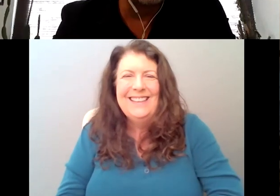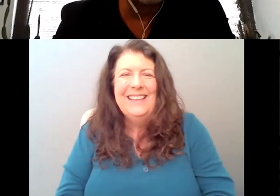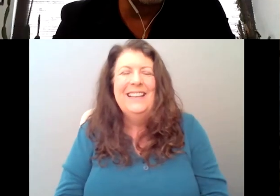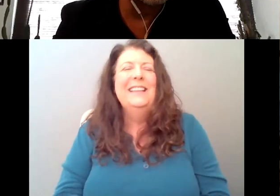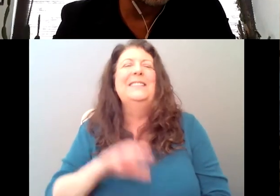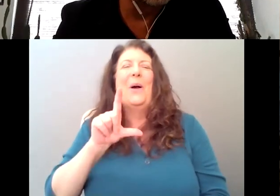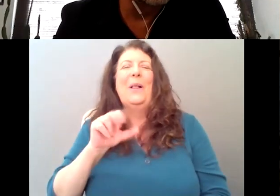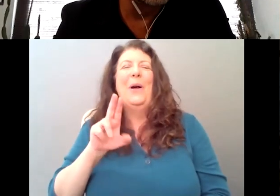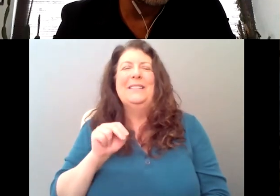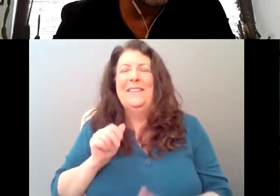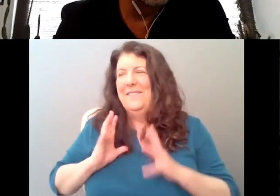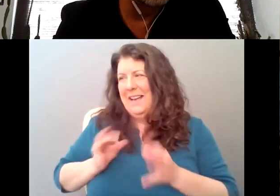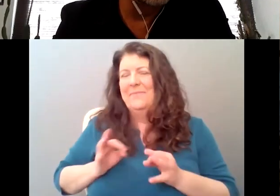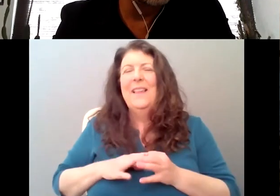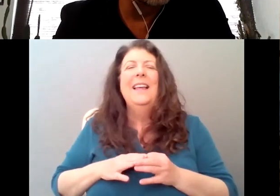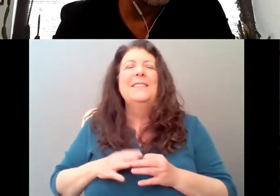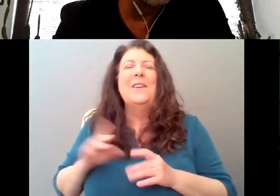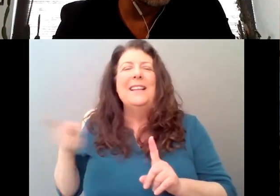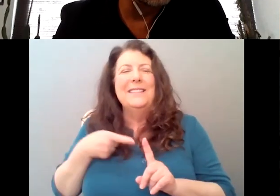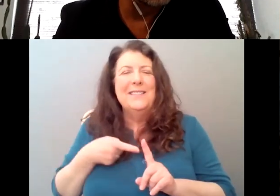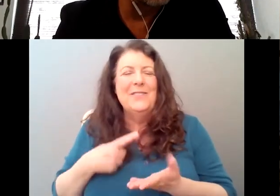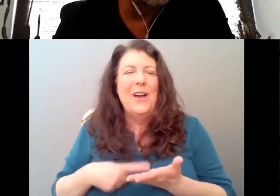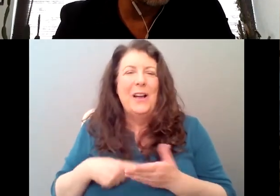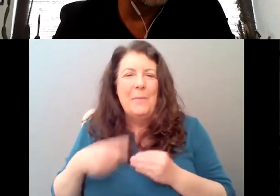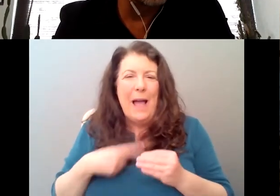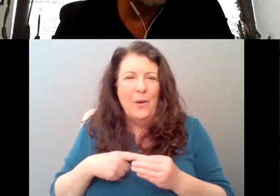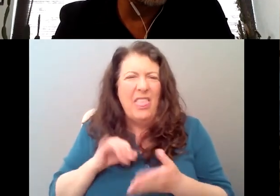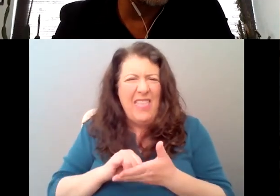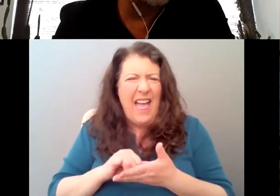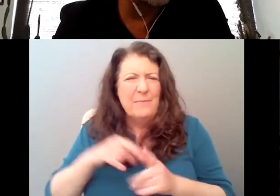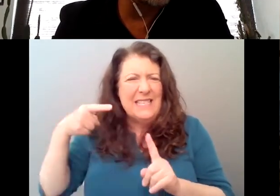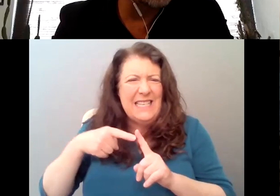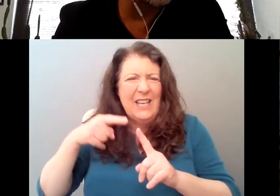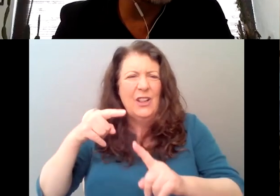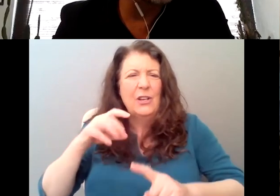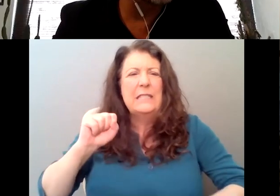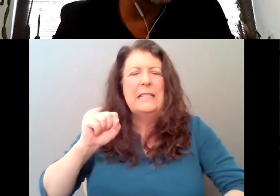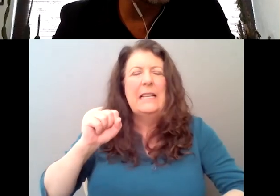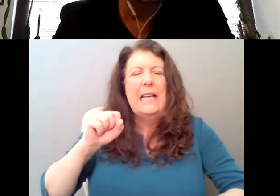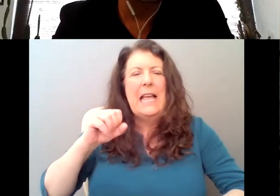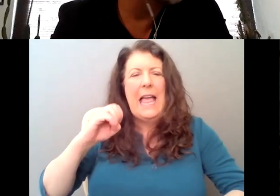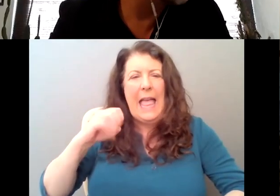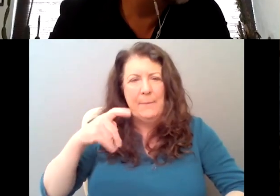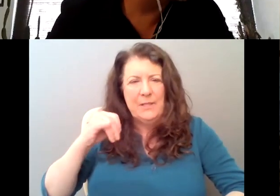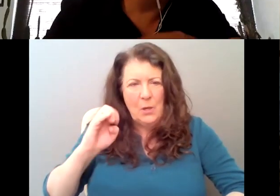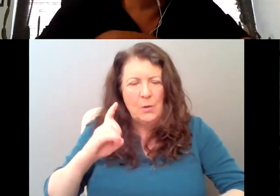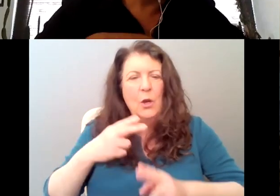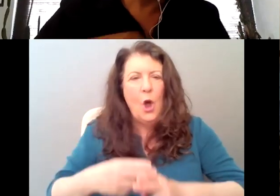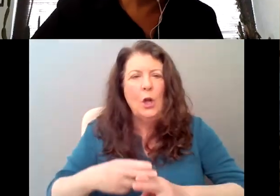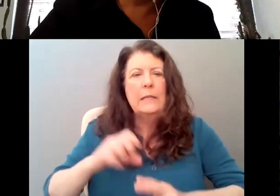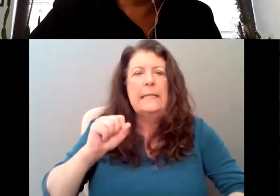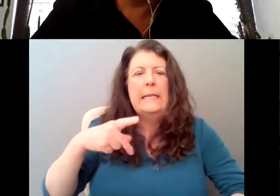aside aside, um, let's talk about, uh, split the lark and, um, how you came up with this episode and how it sort of,